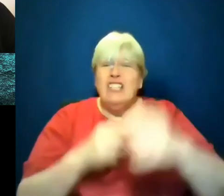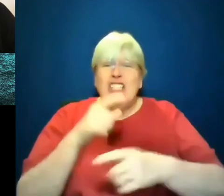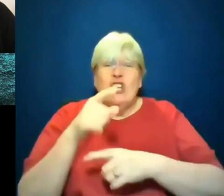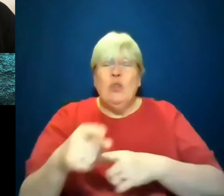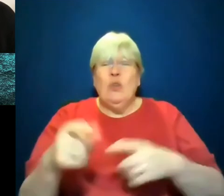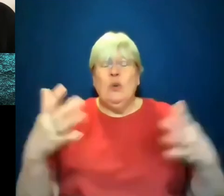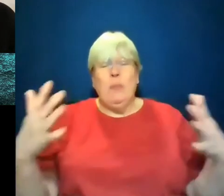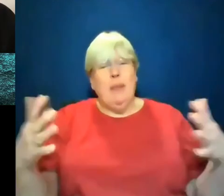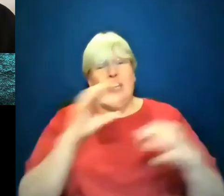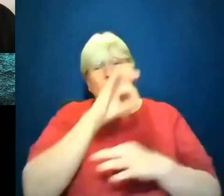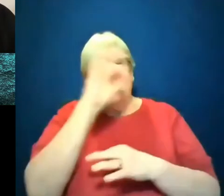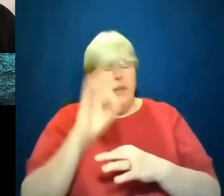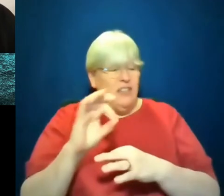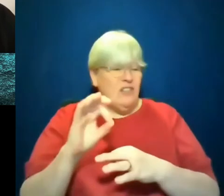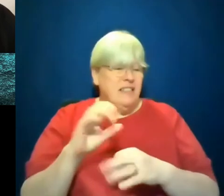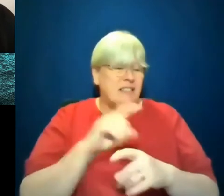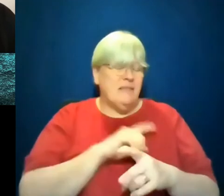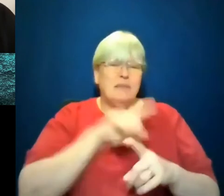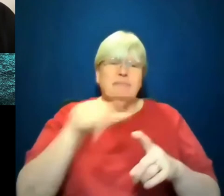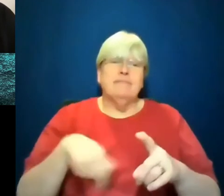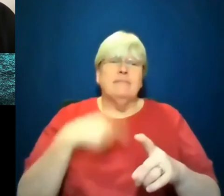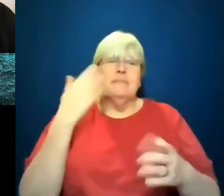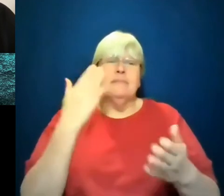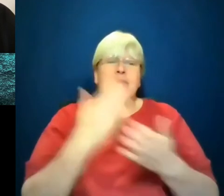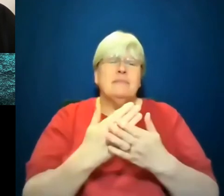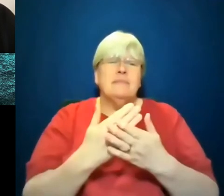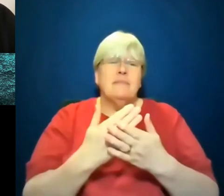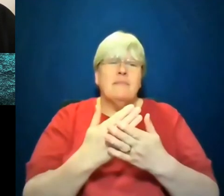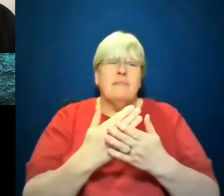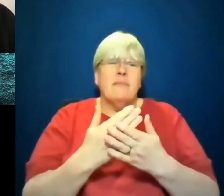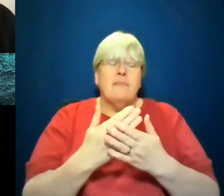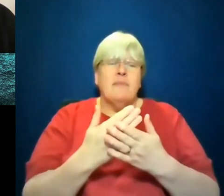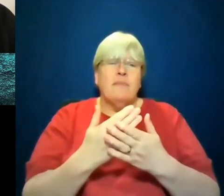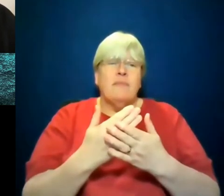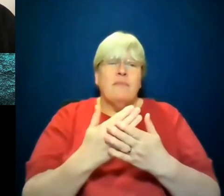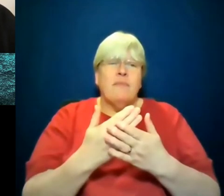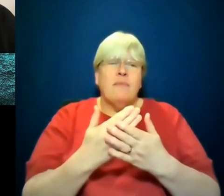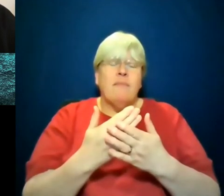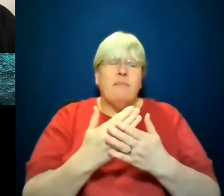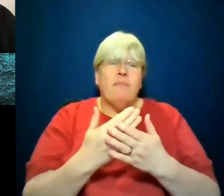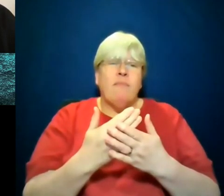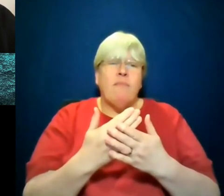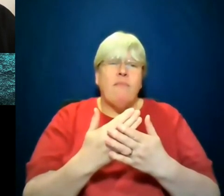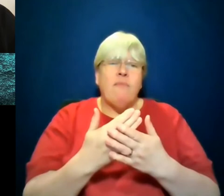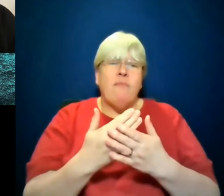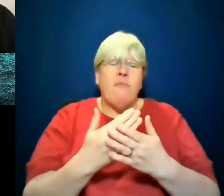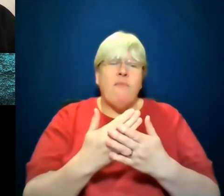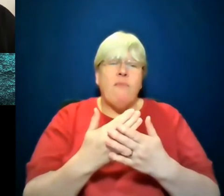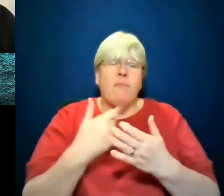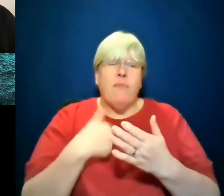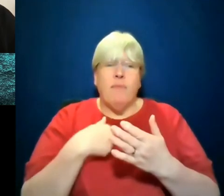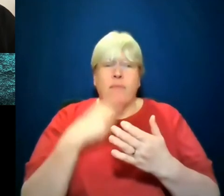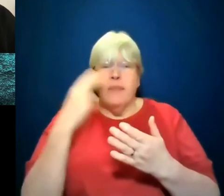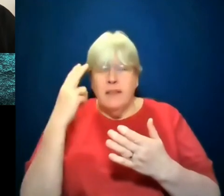because, of course, we, you know, again, on the other side of the Atlantic, looked at that unfolding with horror